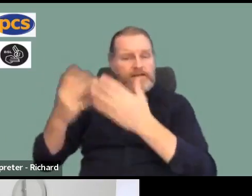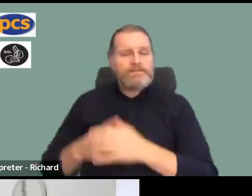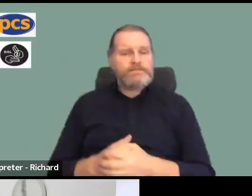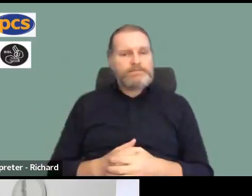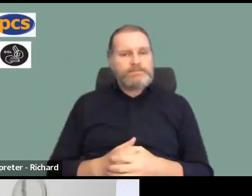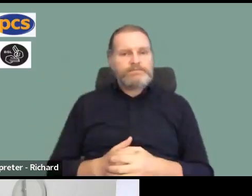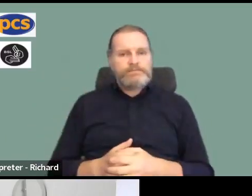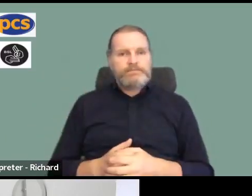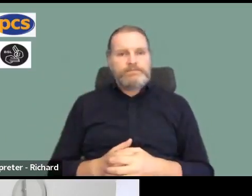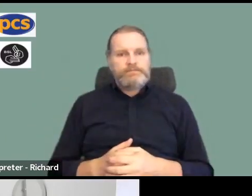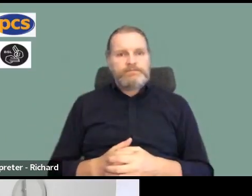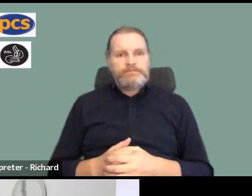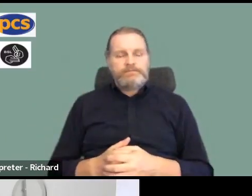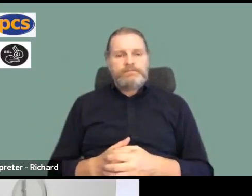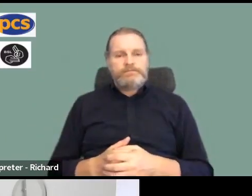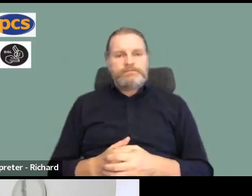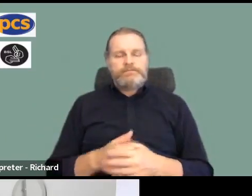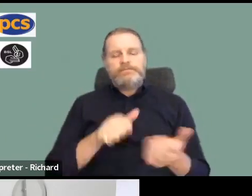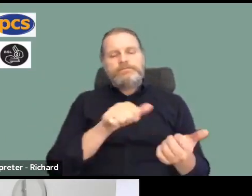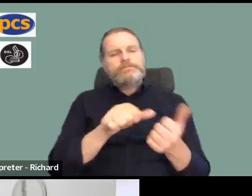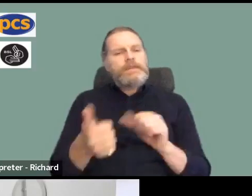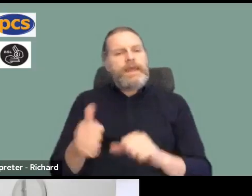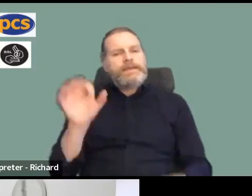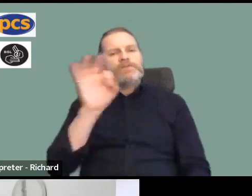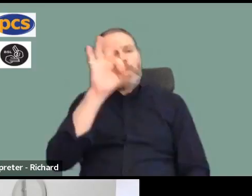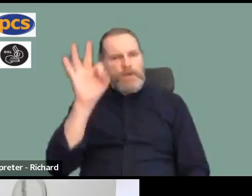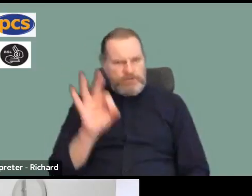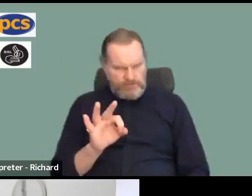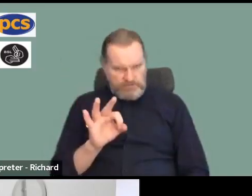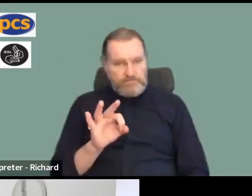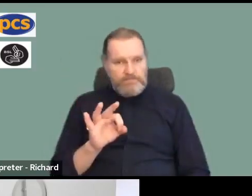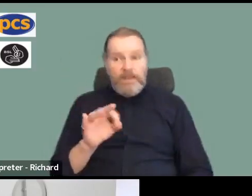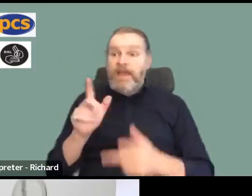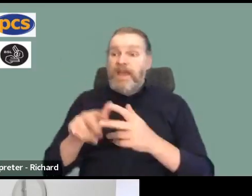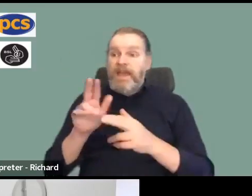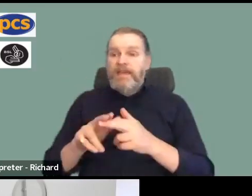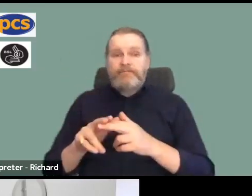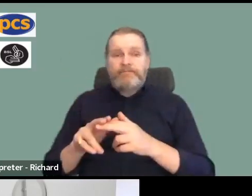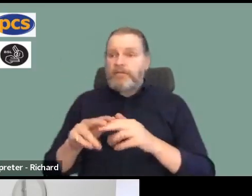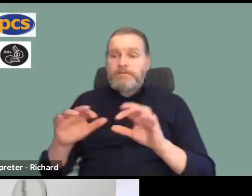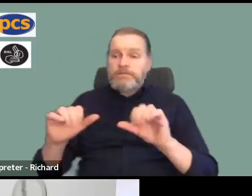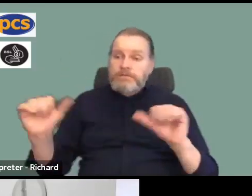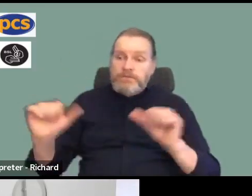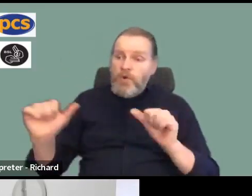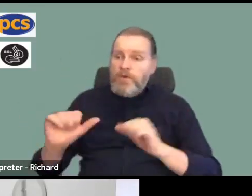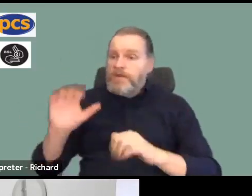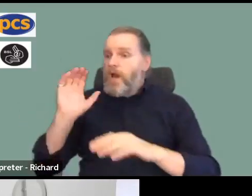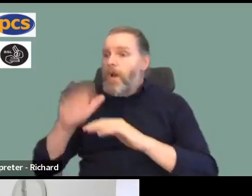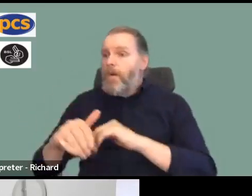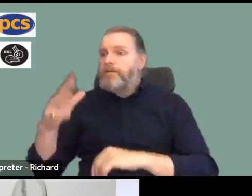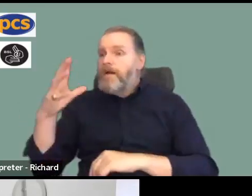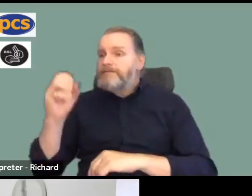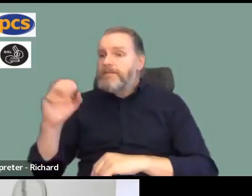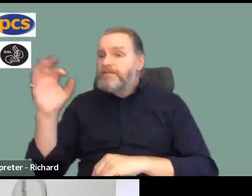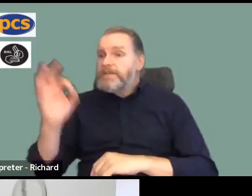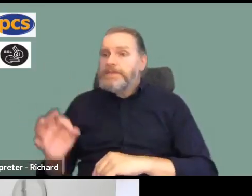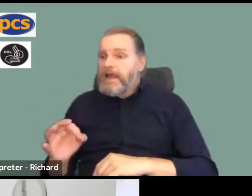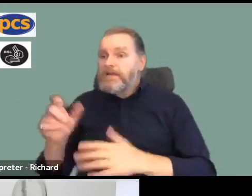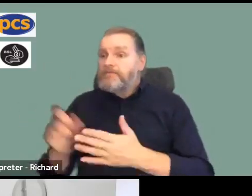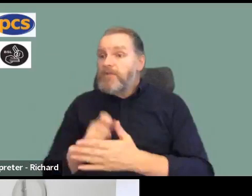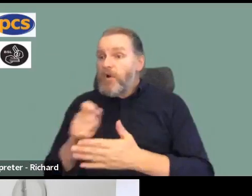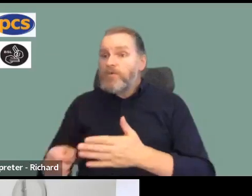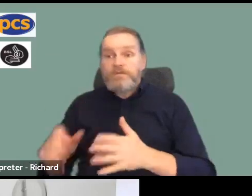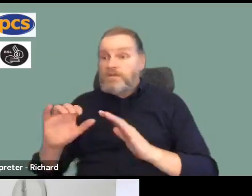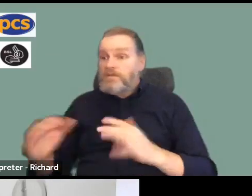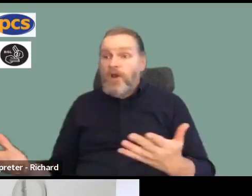To ask Julie's question directly, if in an employer people do not get over the 50% threshold, it means we cannot take any form of industrial action,